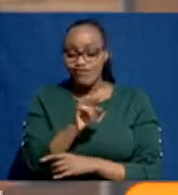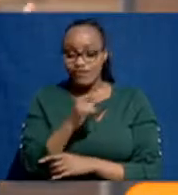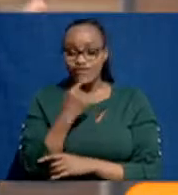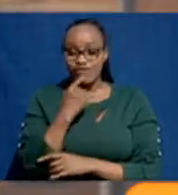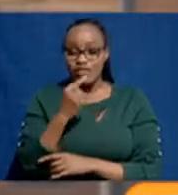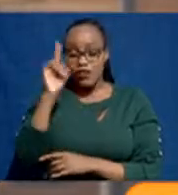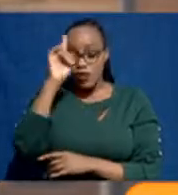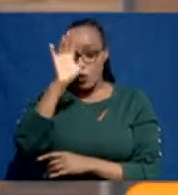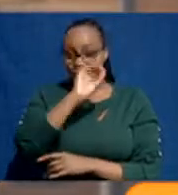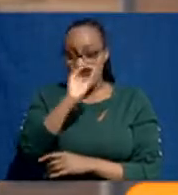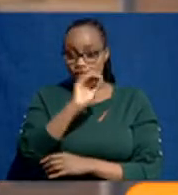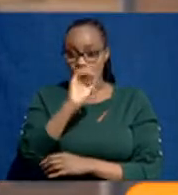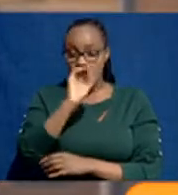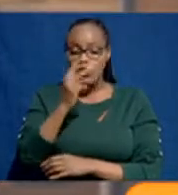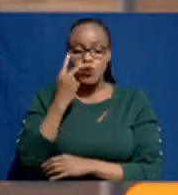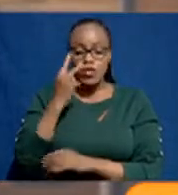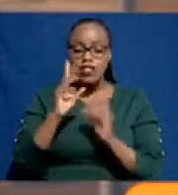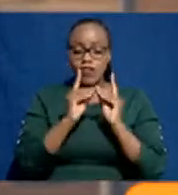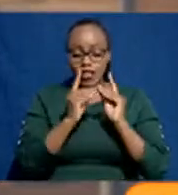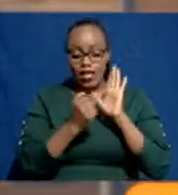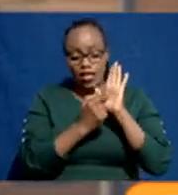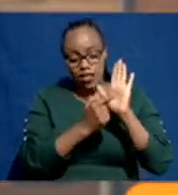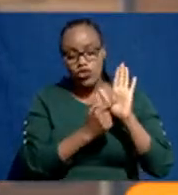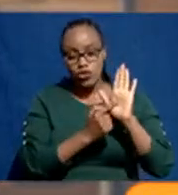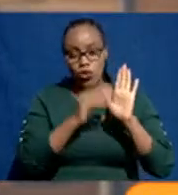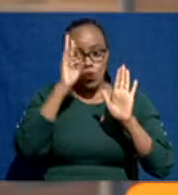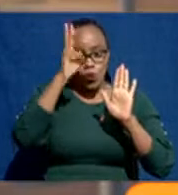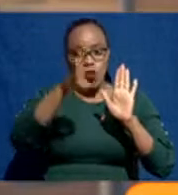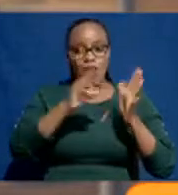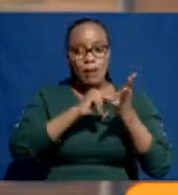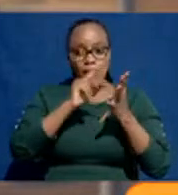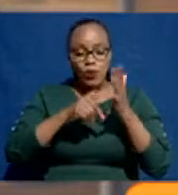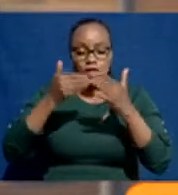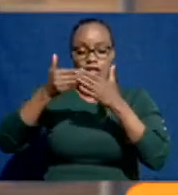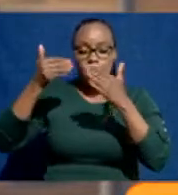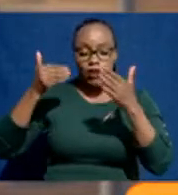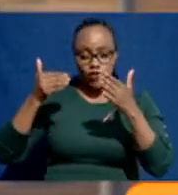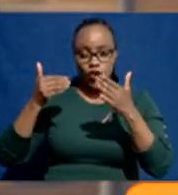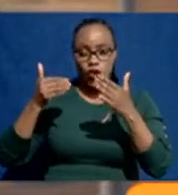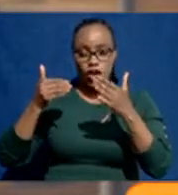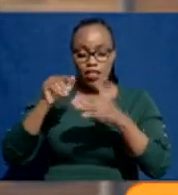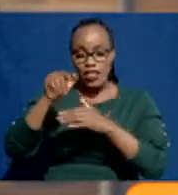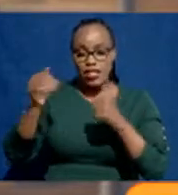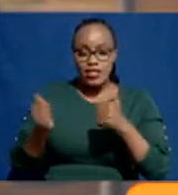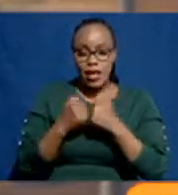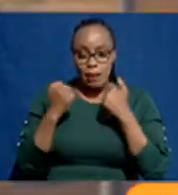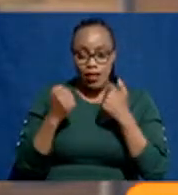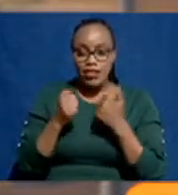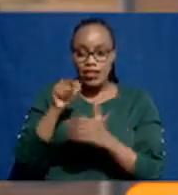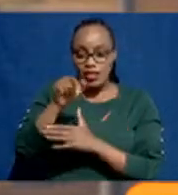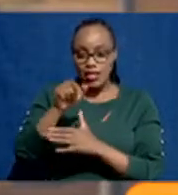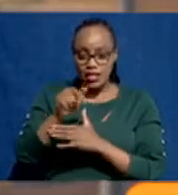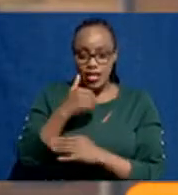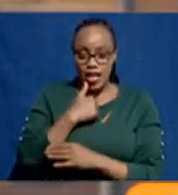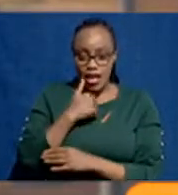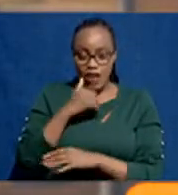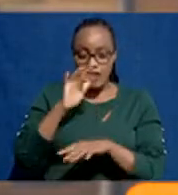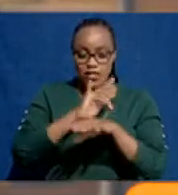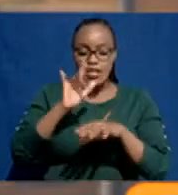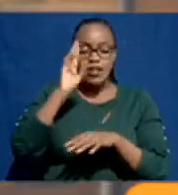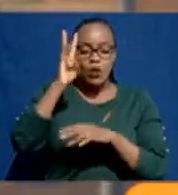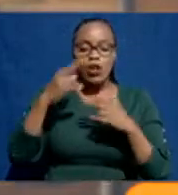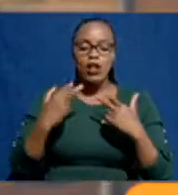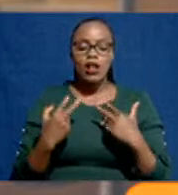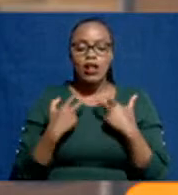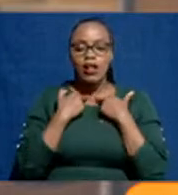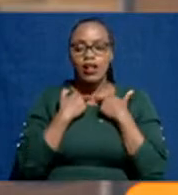I know if you looked at your data, it will tell you that. So before long, again, this wave of TVETization will stagnate.